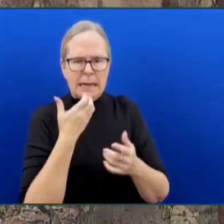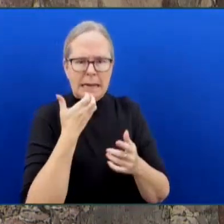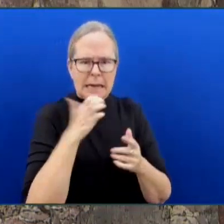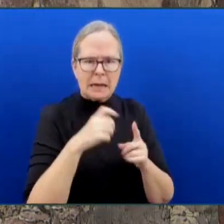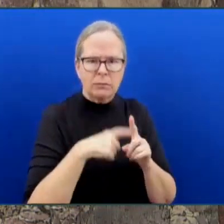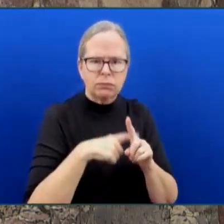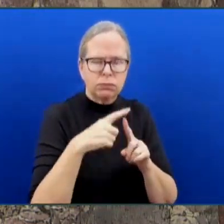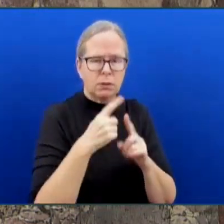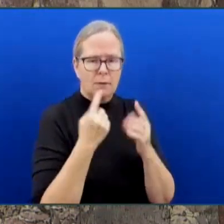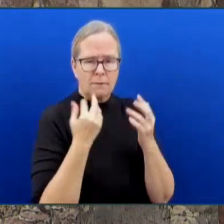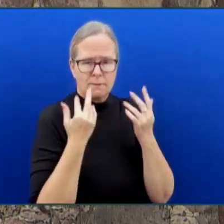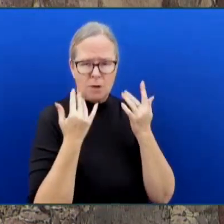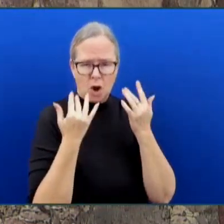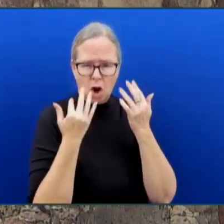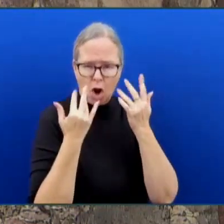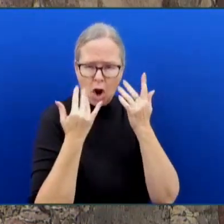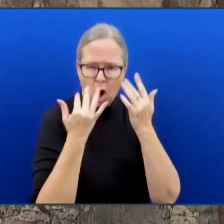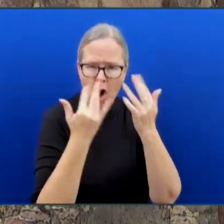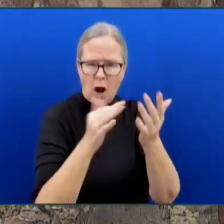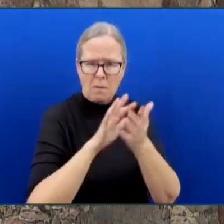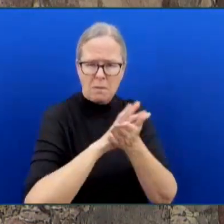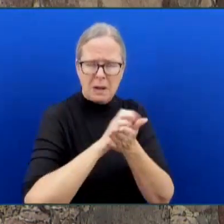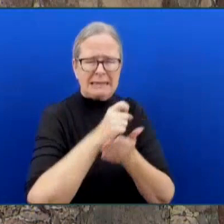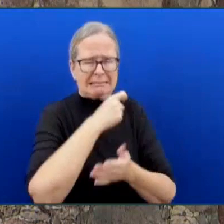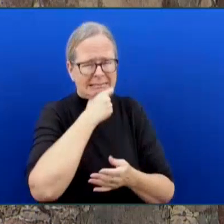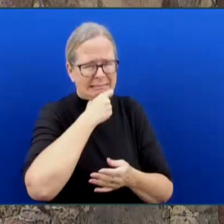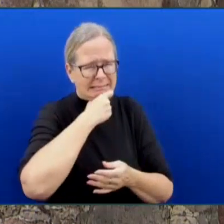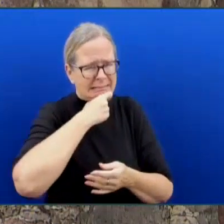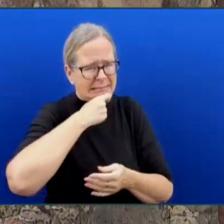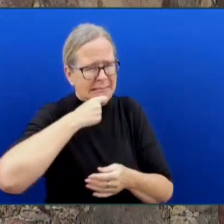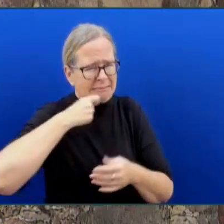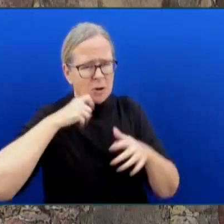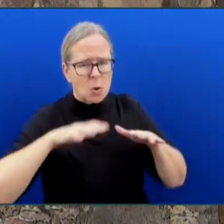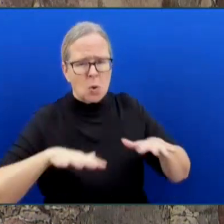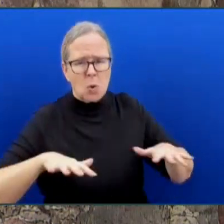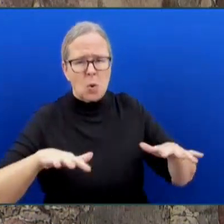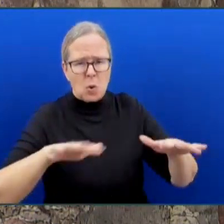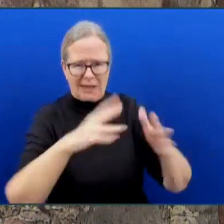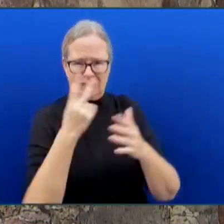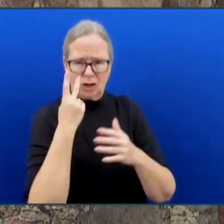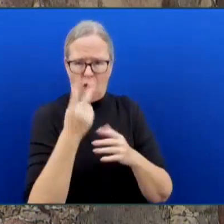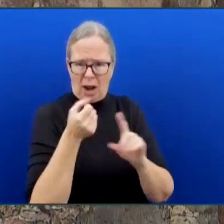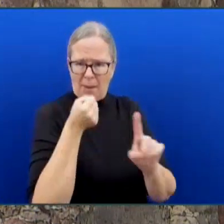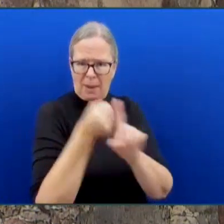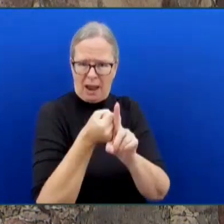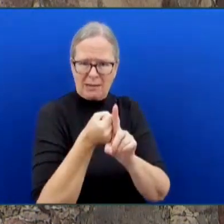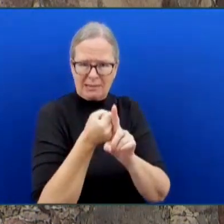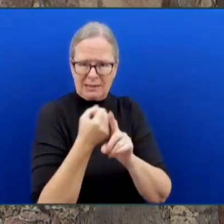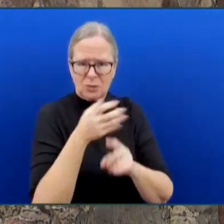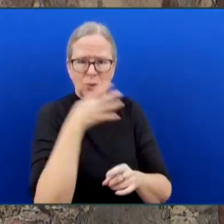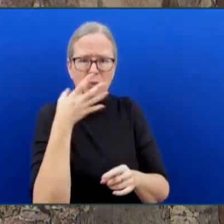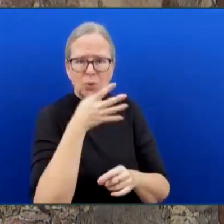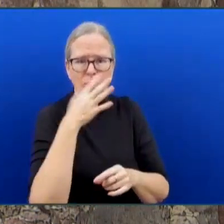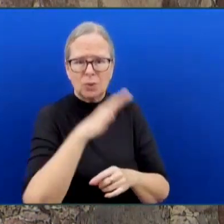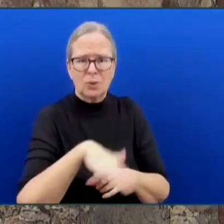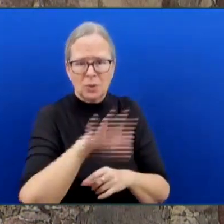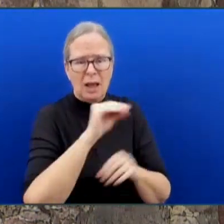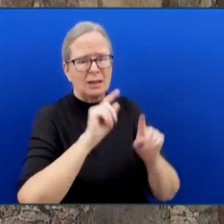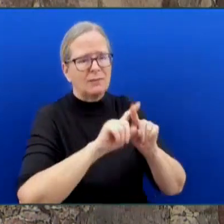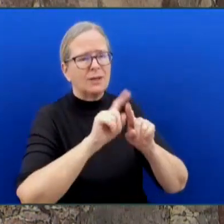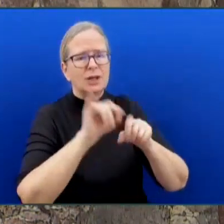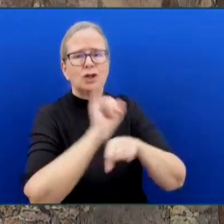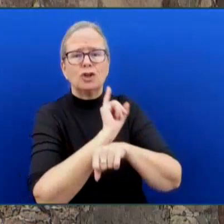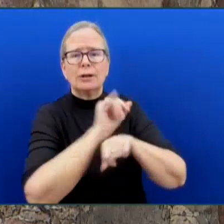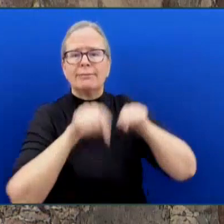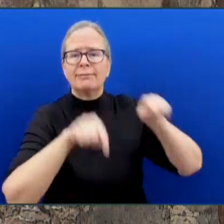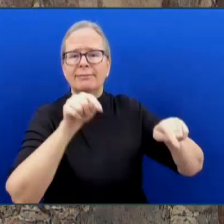effect on the agriculture industry, and we saw the effect on other industries. It costs literally billions of